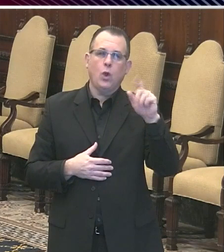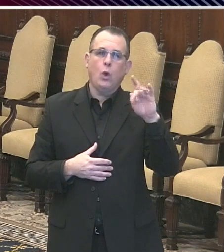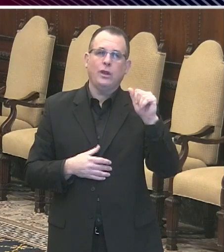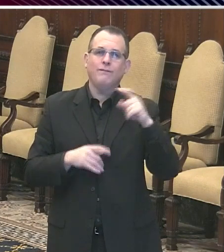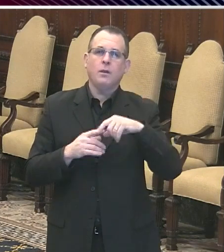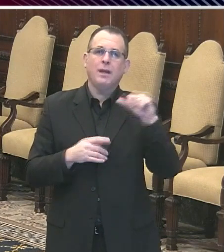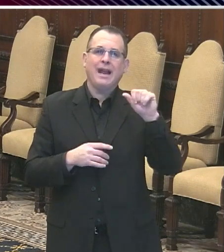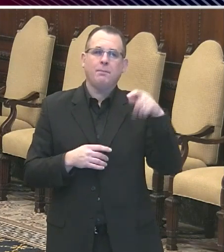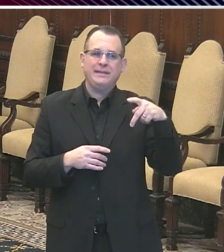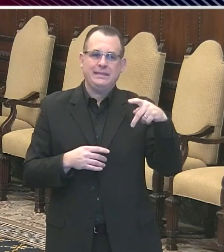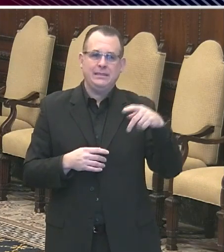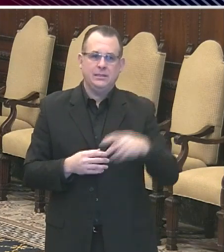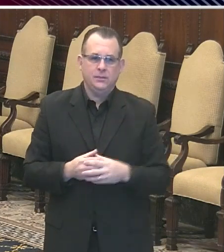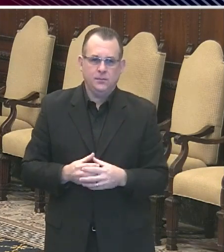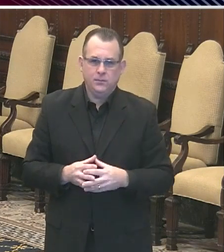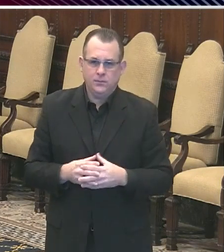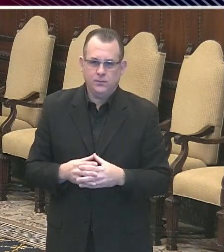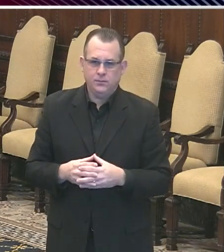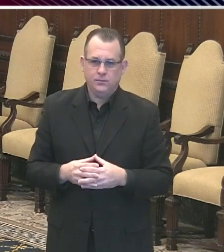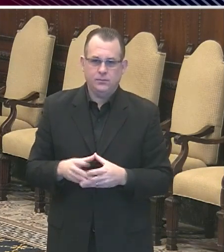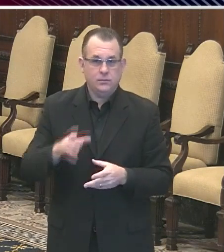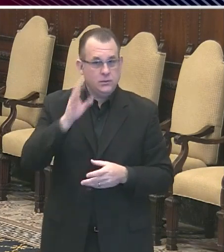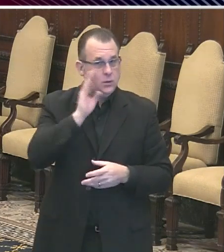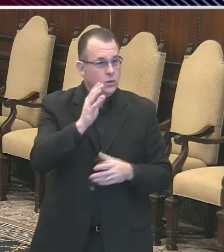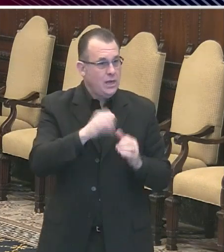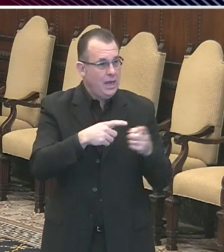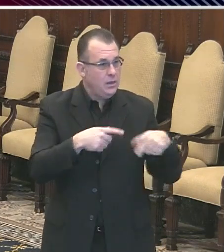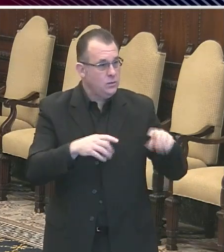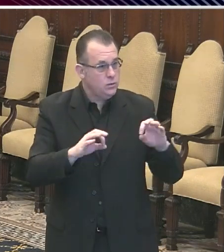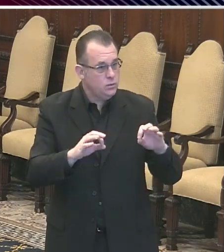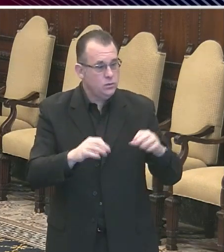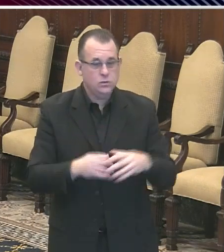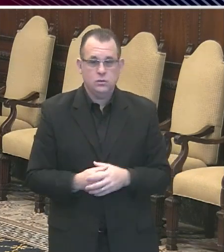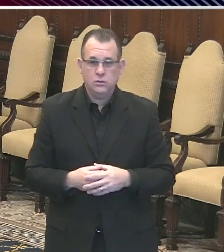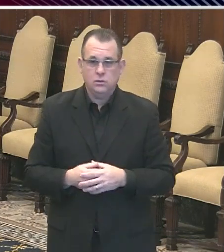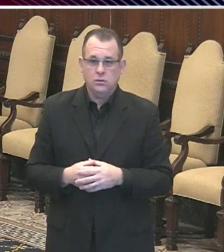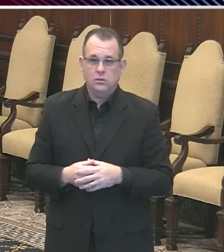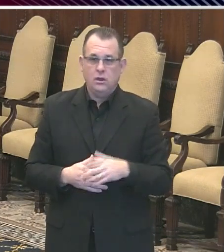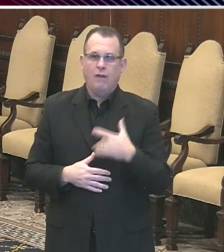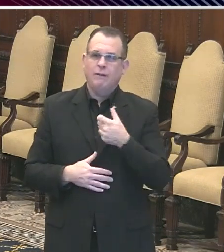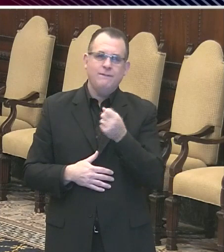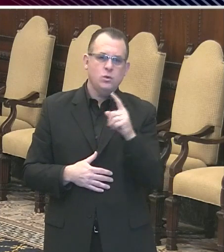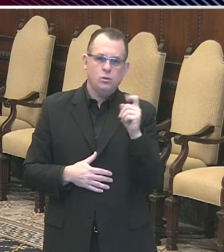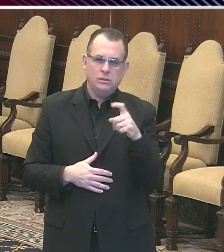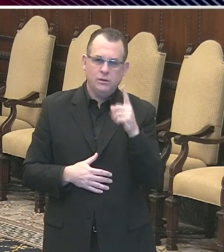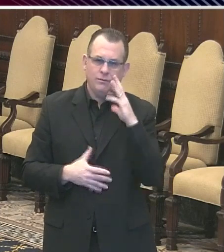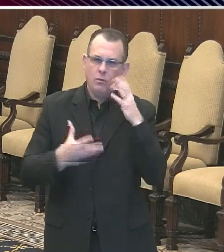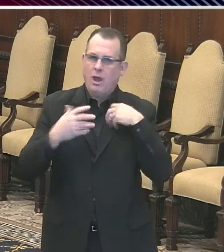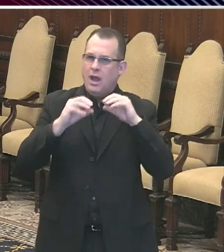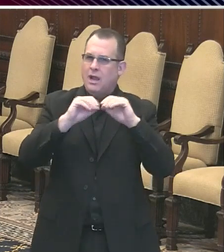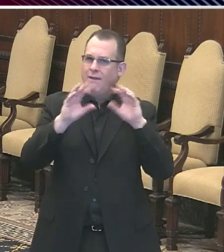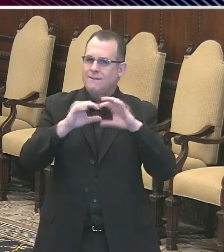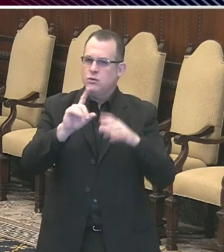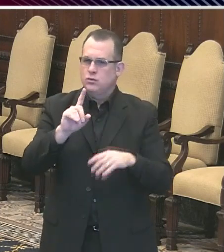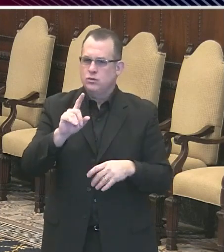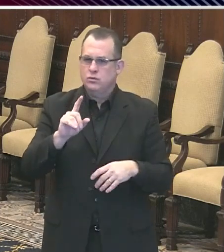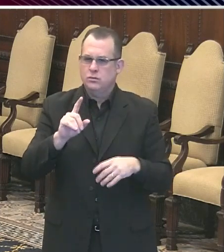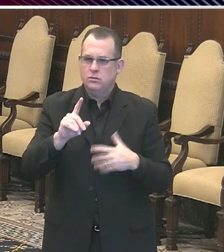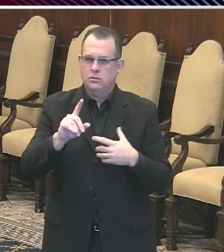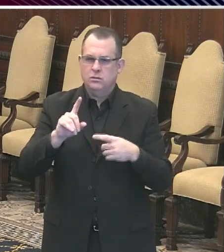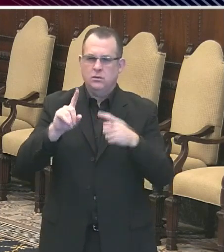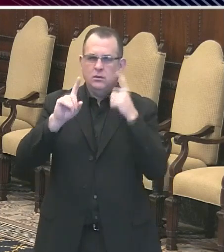how are you today? Good. I am. I have a couple of questions for clarification. I think for Brian probably